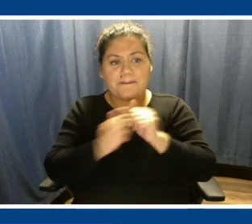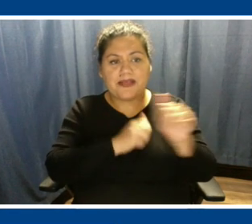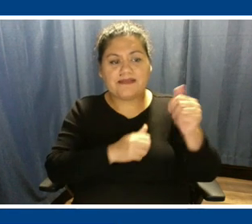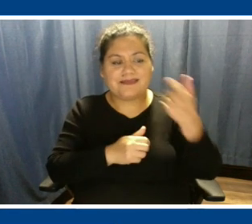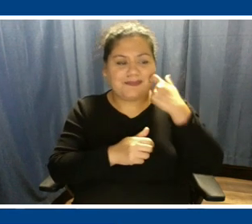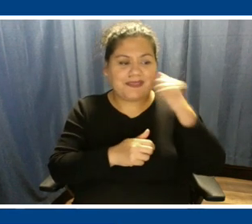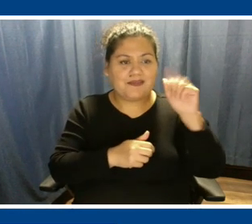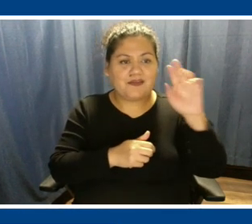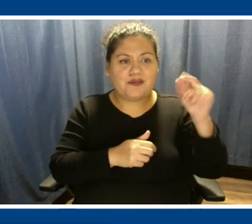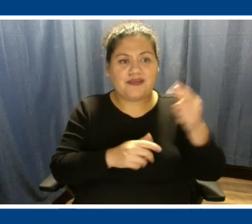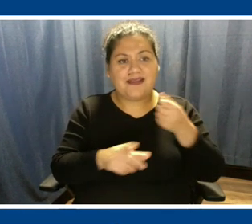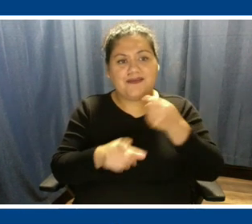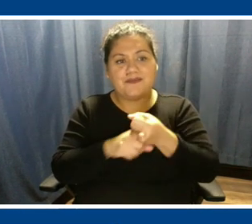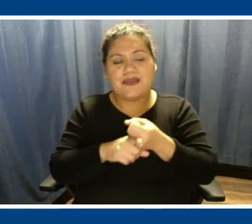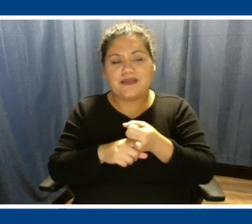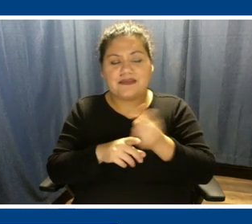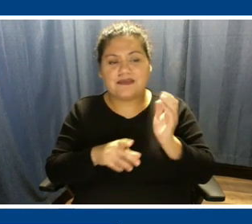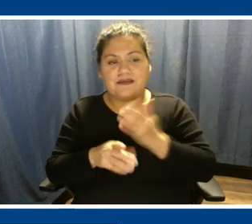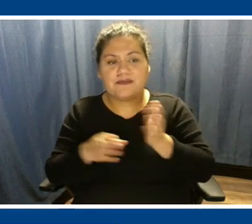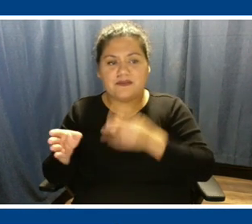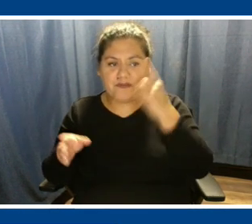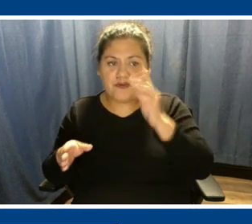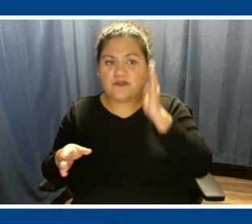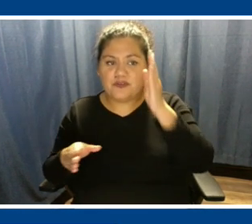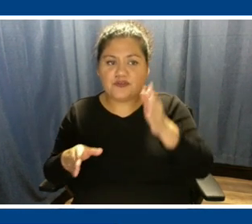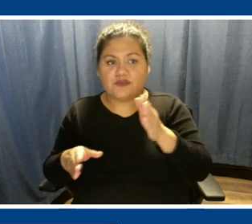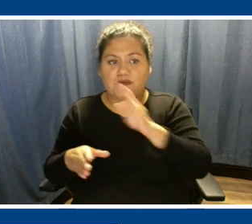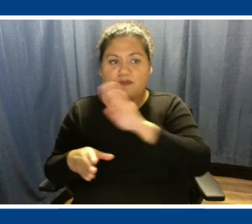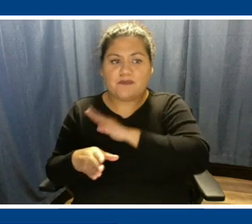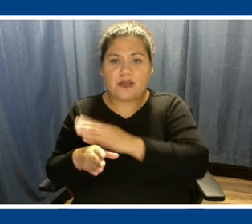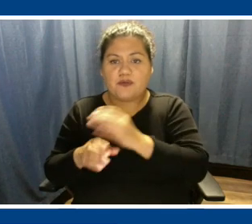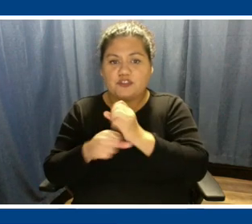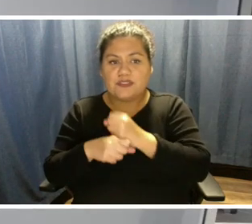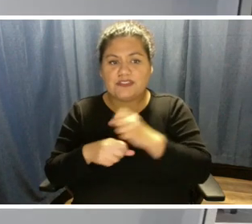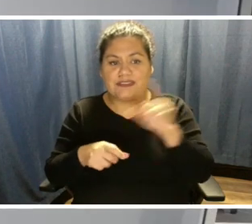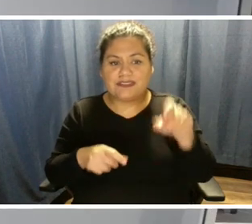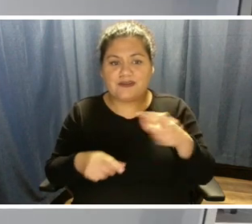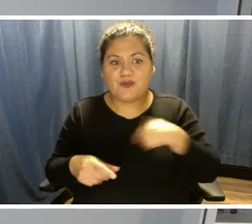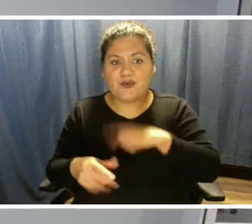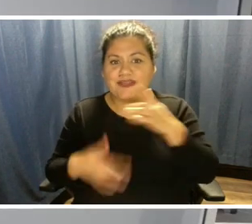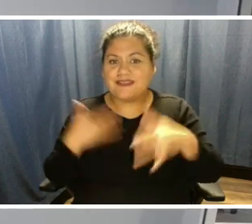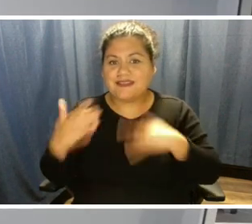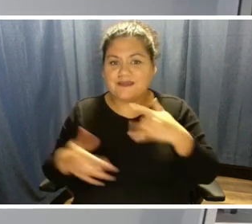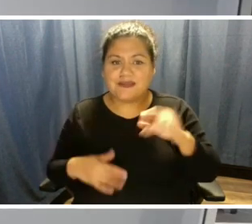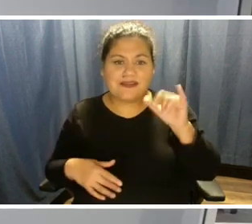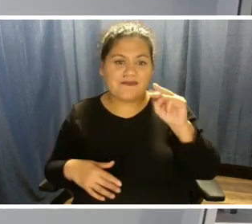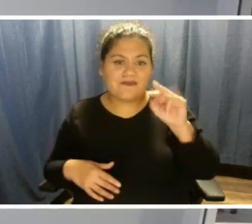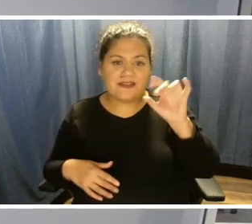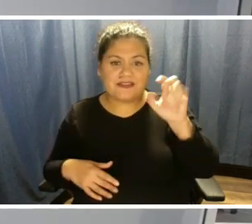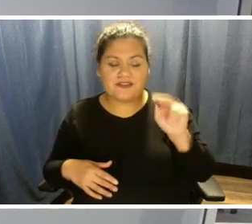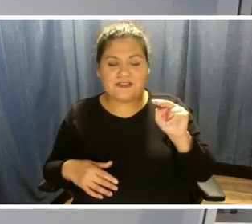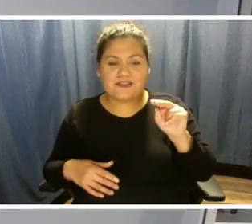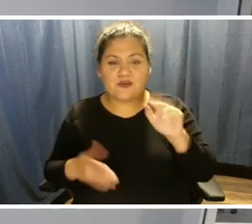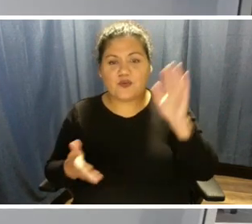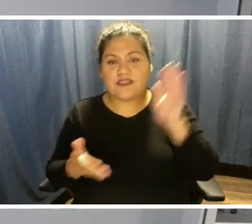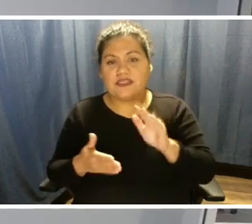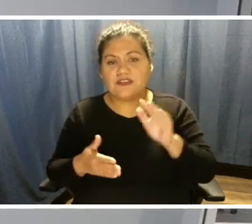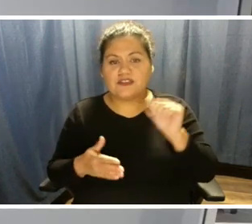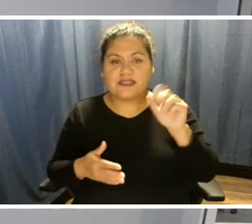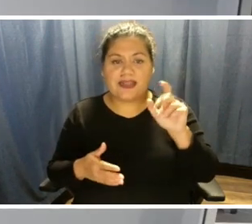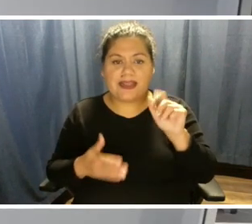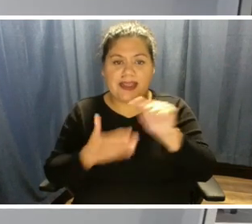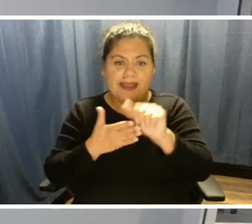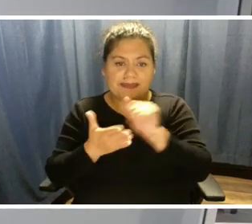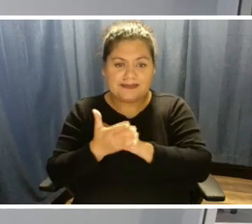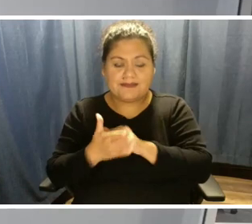for our future power generation needs? So we're really excited about the Inflation Reduction Act. The